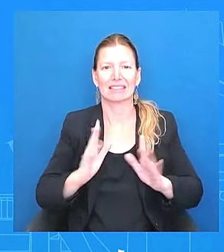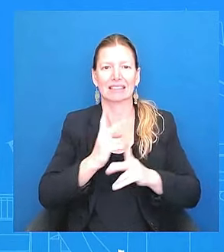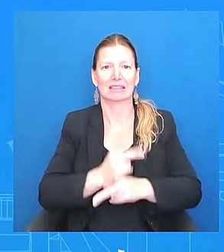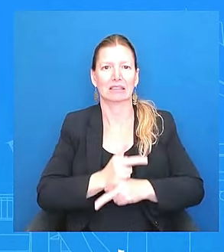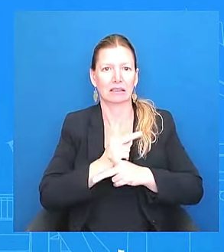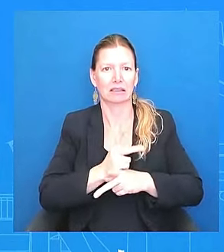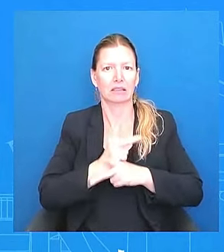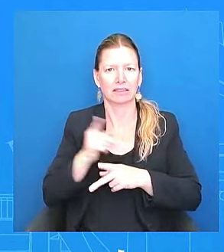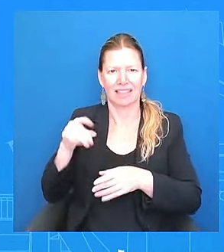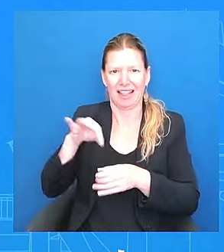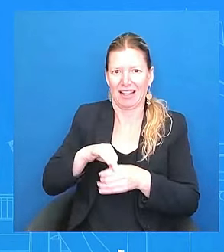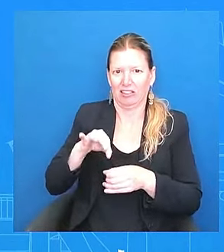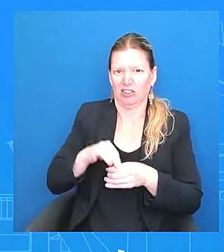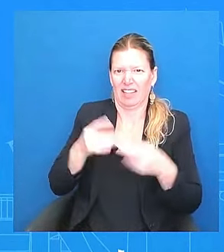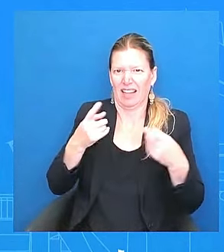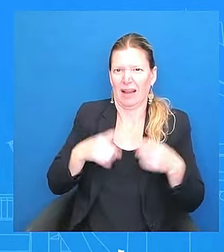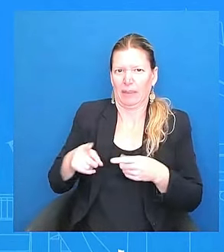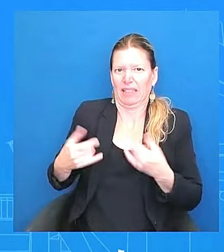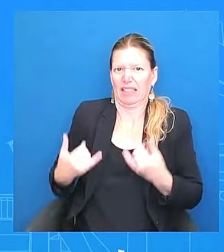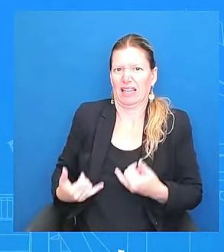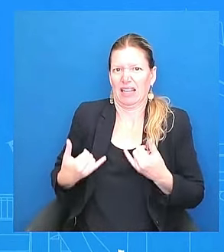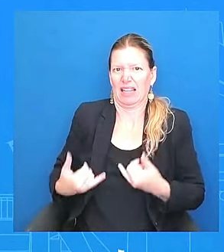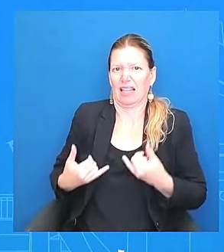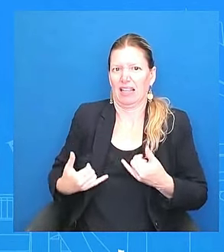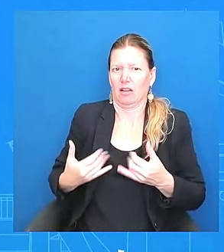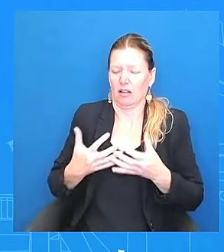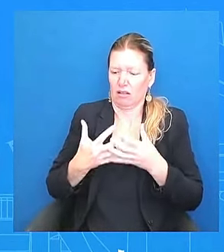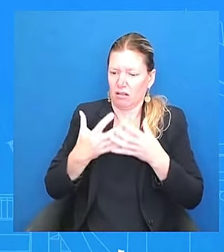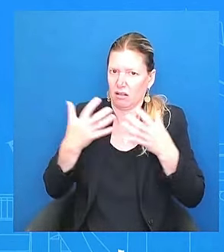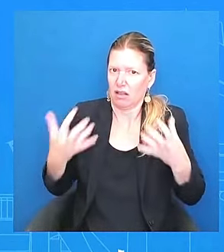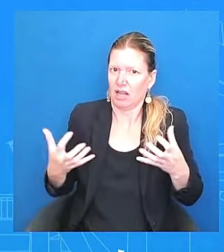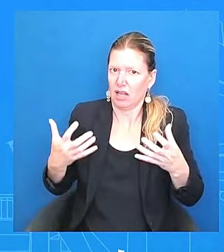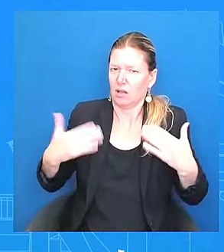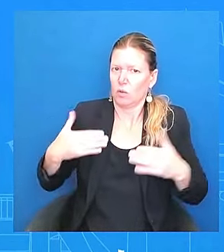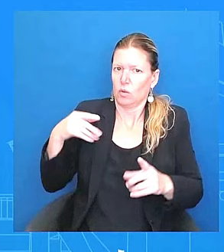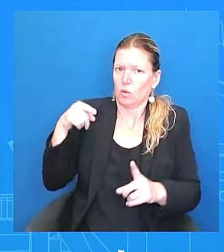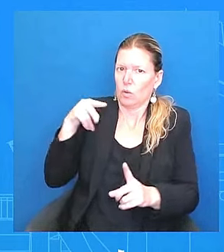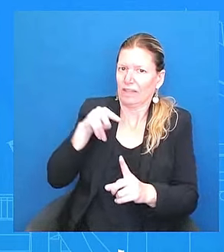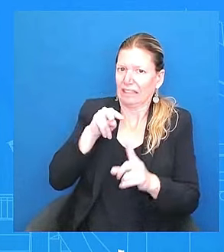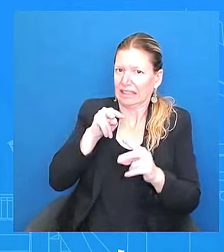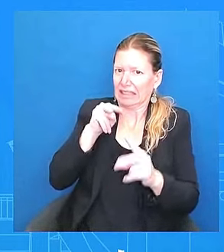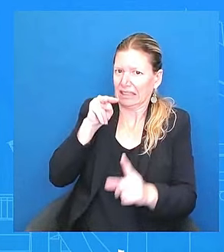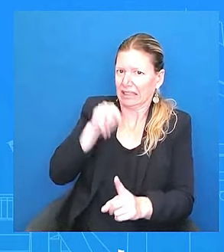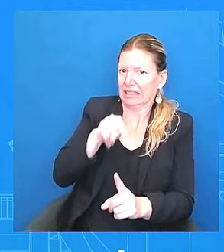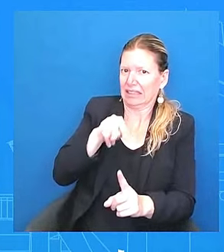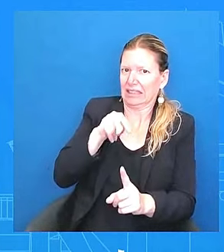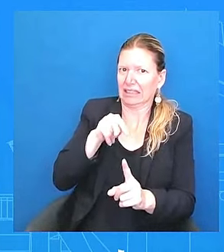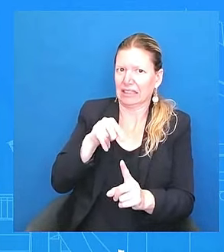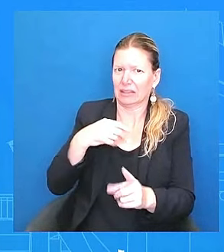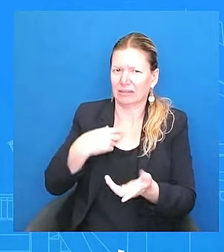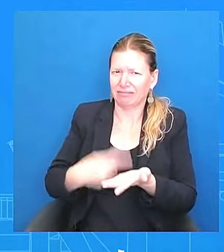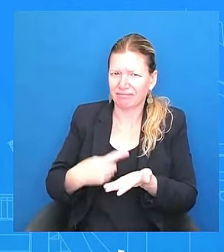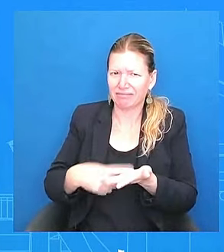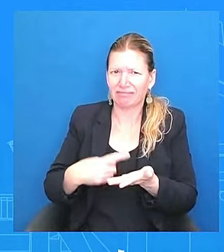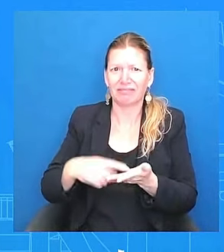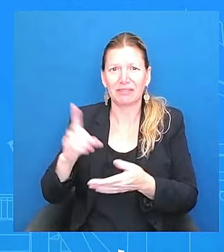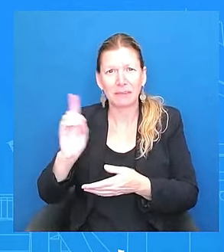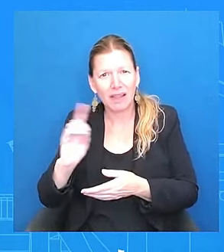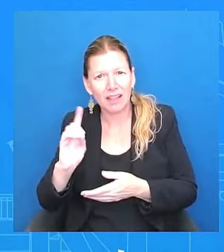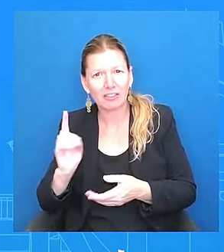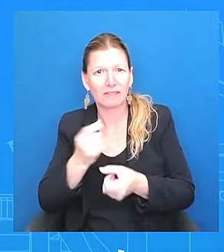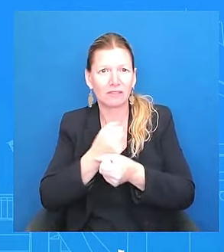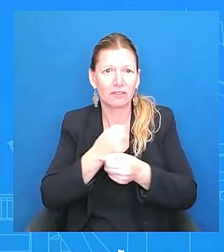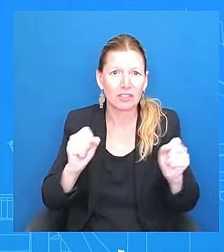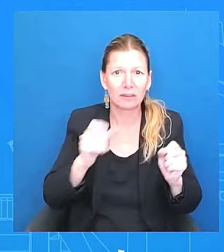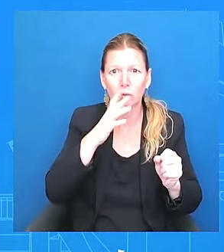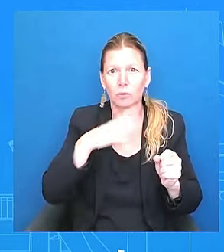That is important. And that is important to fight for. And what Republicans are trying to do, extreme Republicans in Congress are trying to do, put three